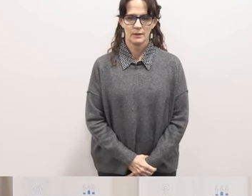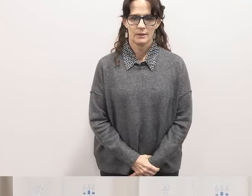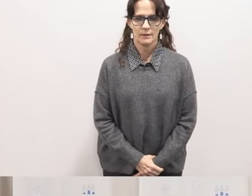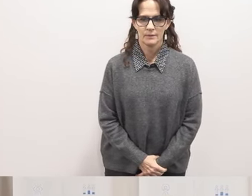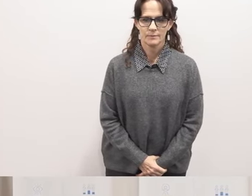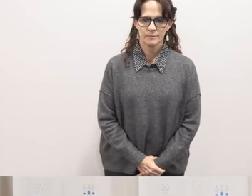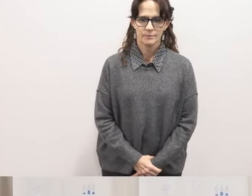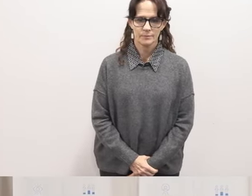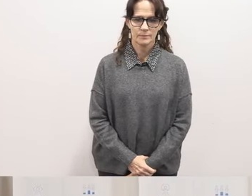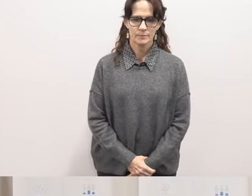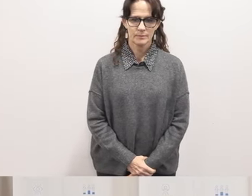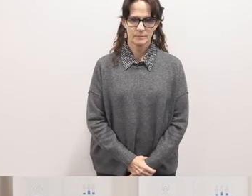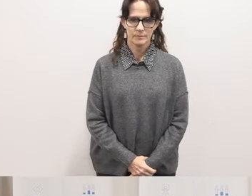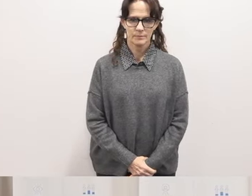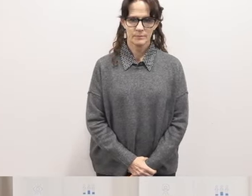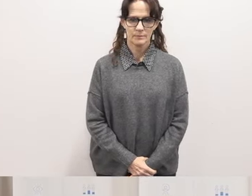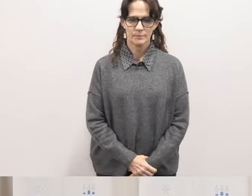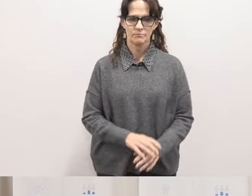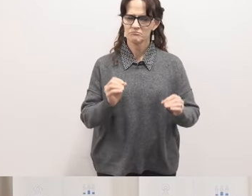I don't have a last name.